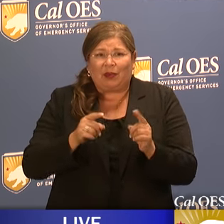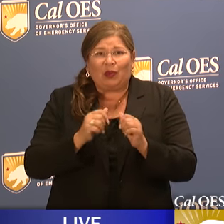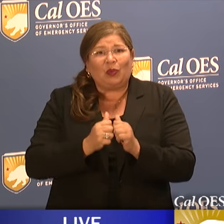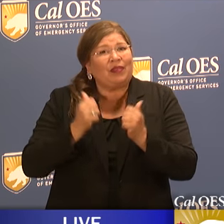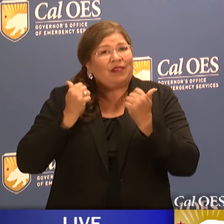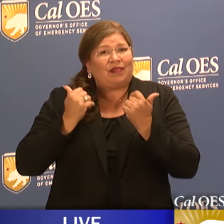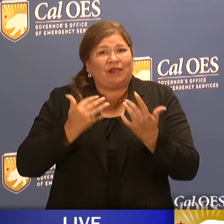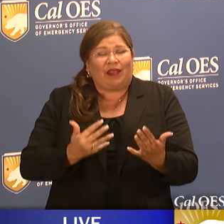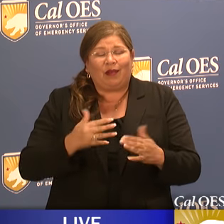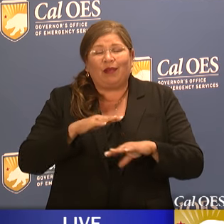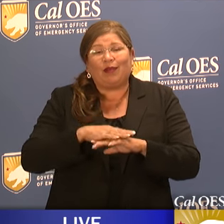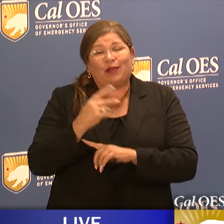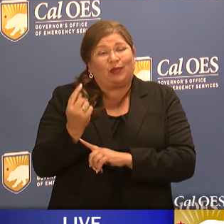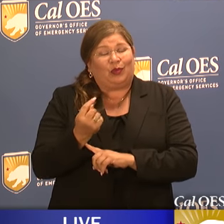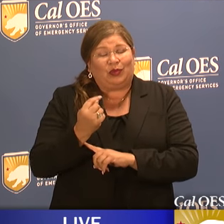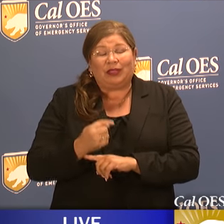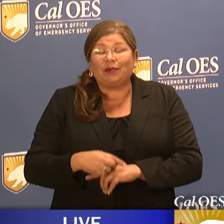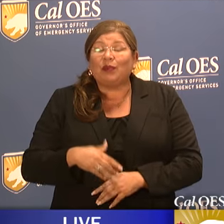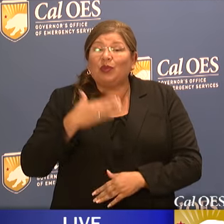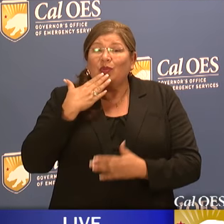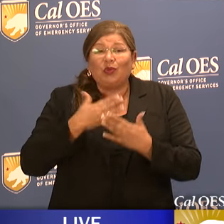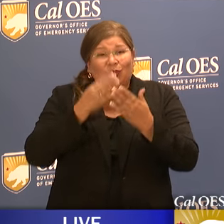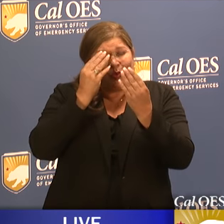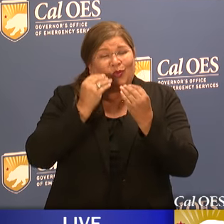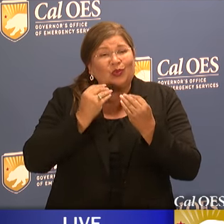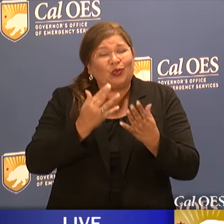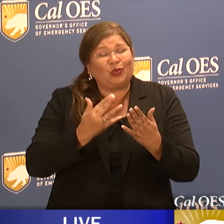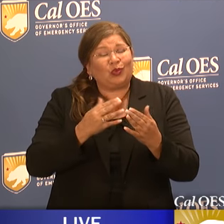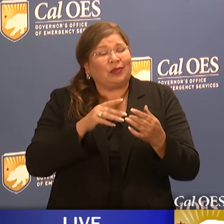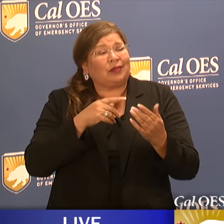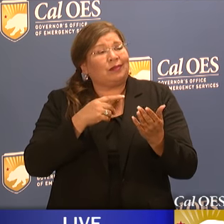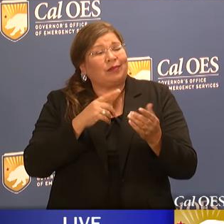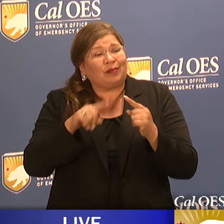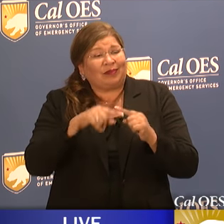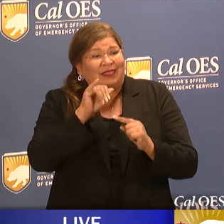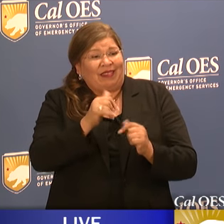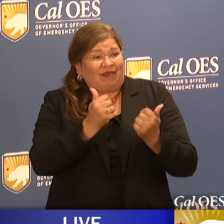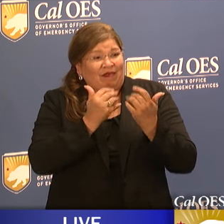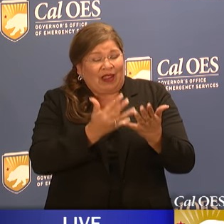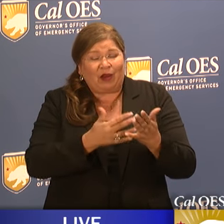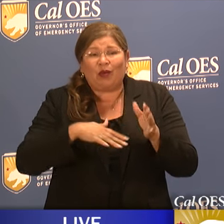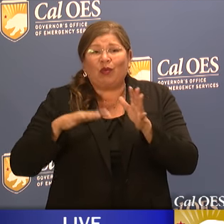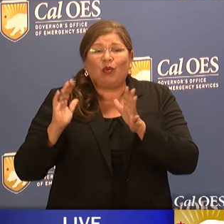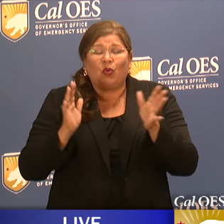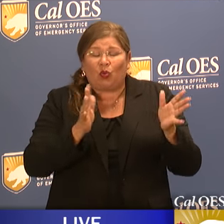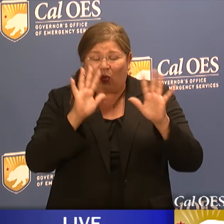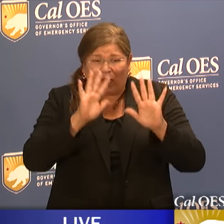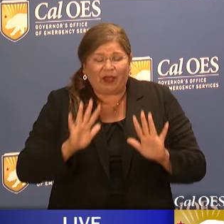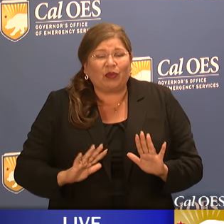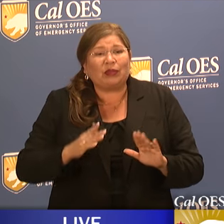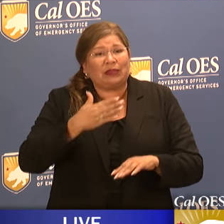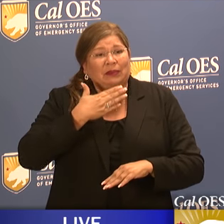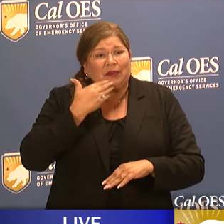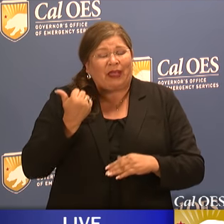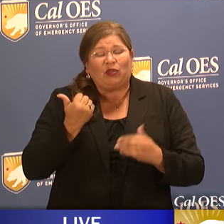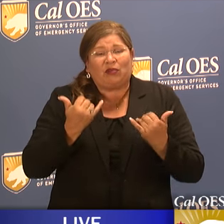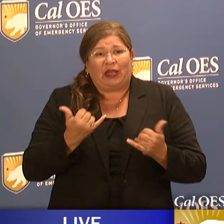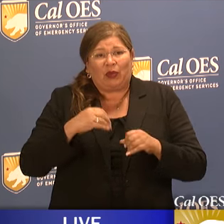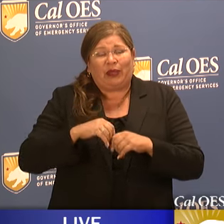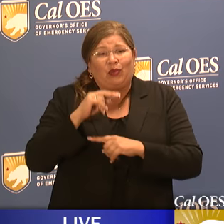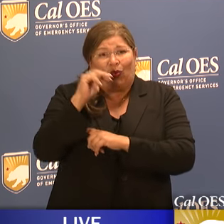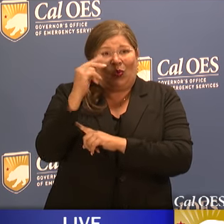conditions on this Tuesday and the news is good if we're talking about the fire. The weather continues to cooperate more so in Northern